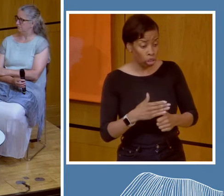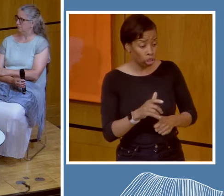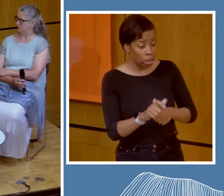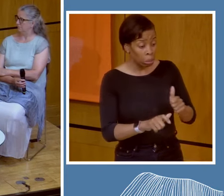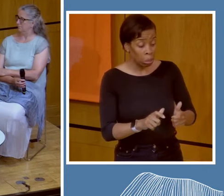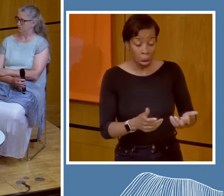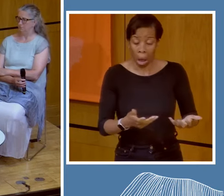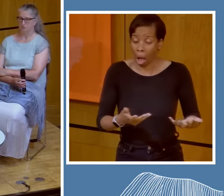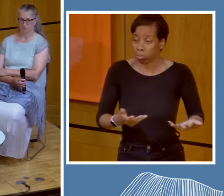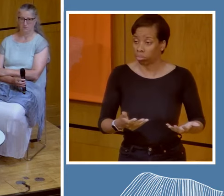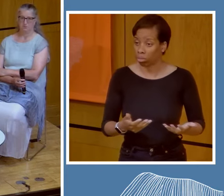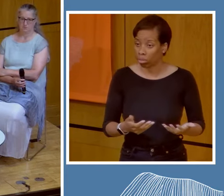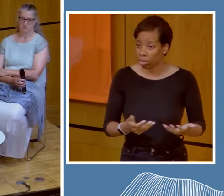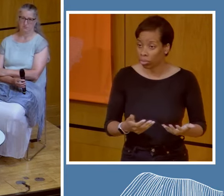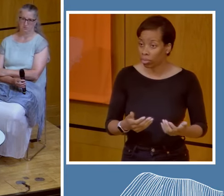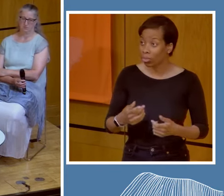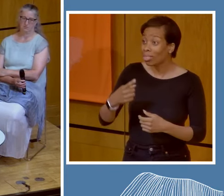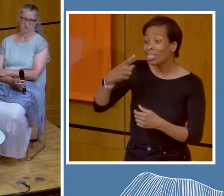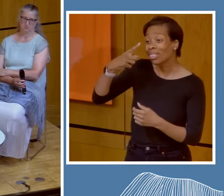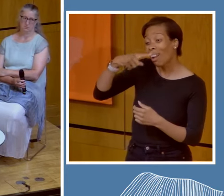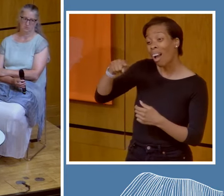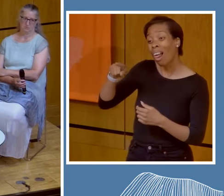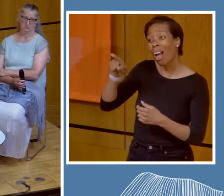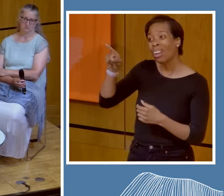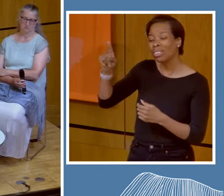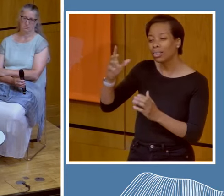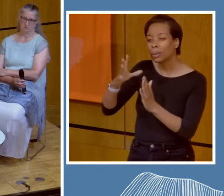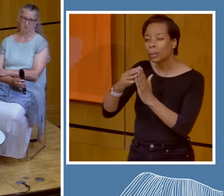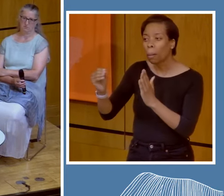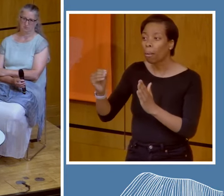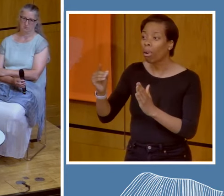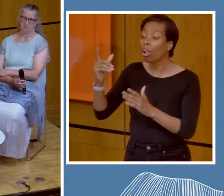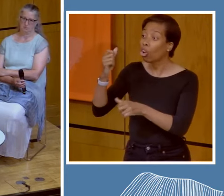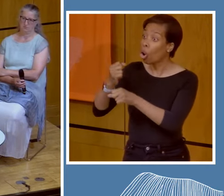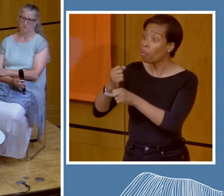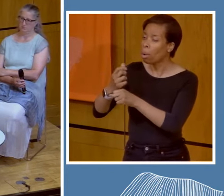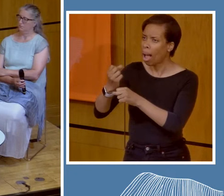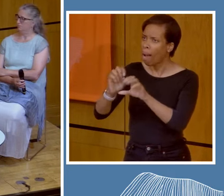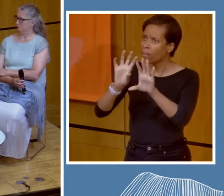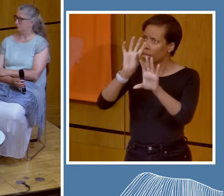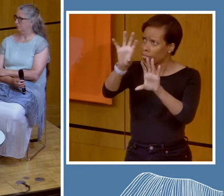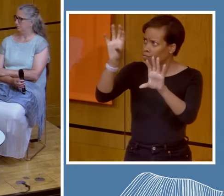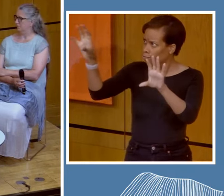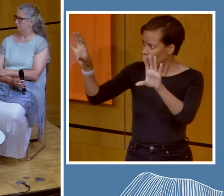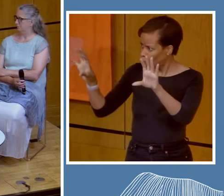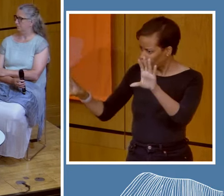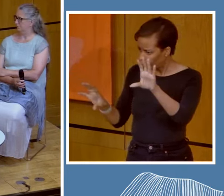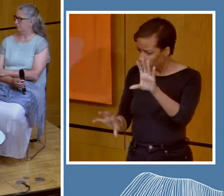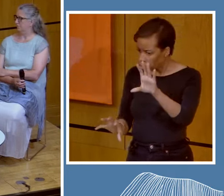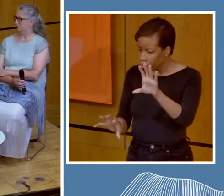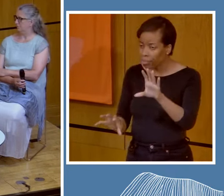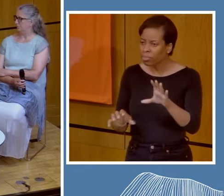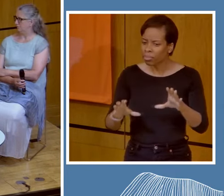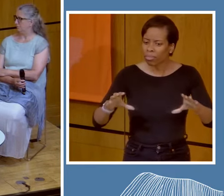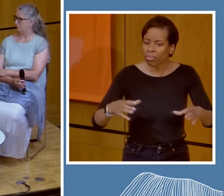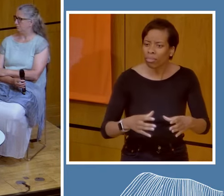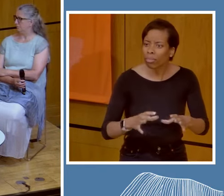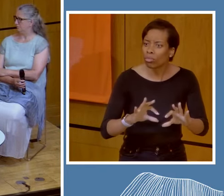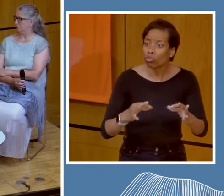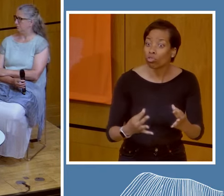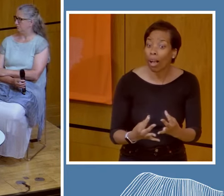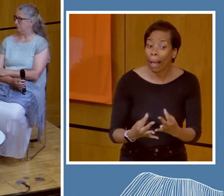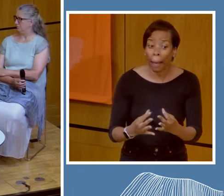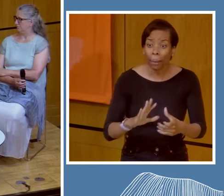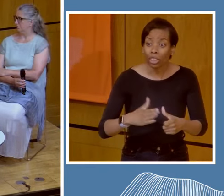Thailand, where indigenous peoples are not recognized as a peoples. But that is one way in my mind where